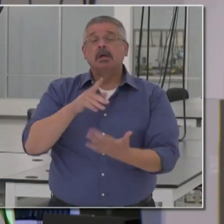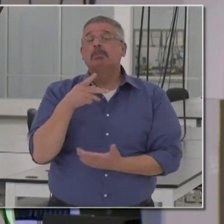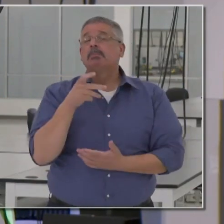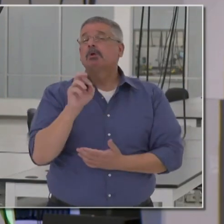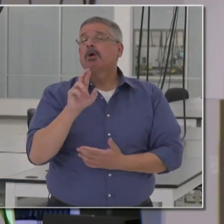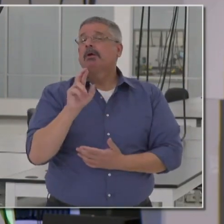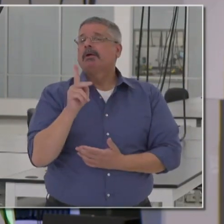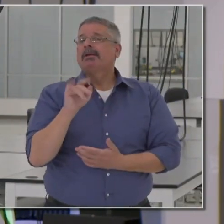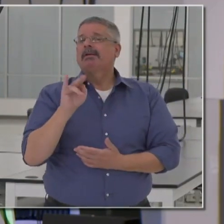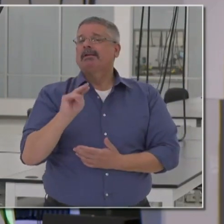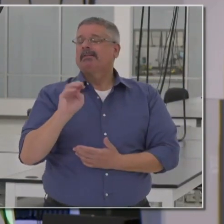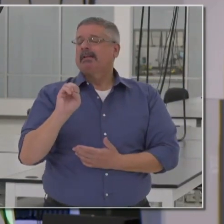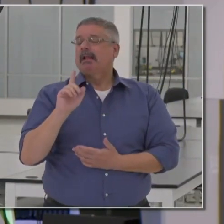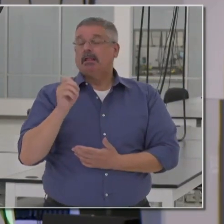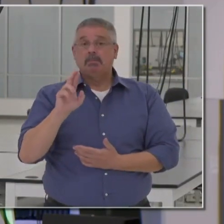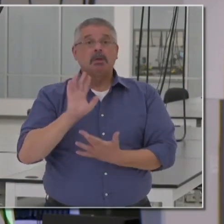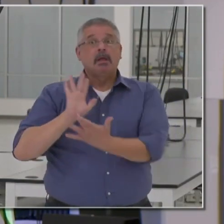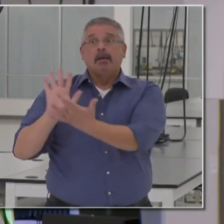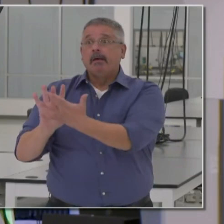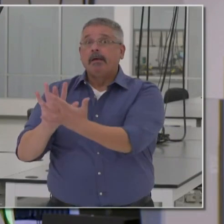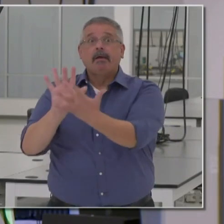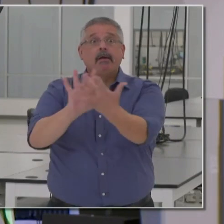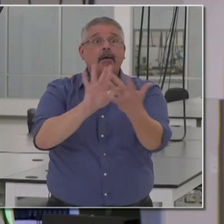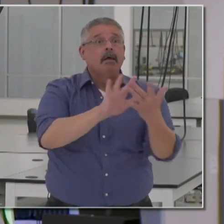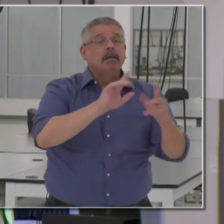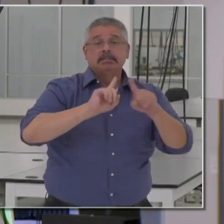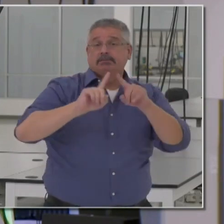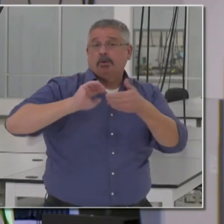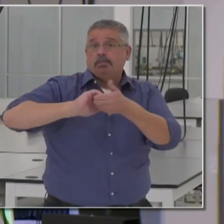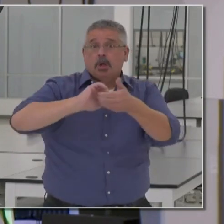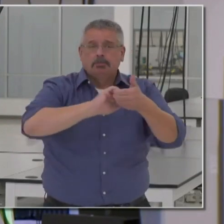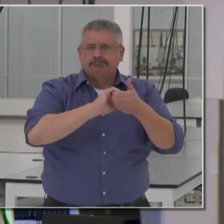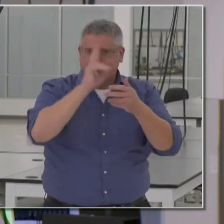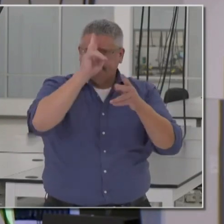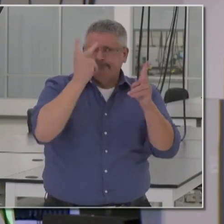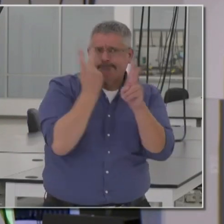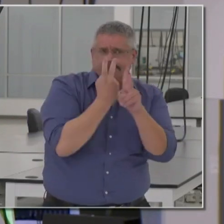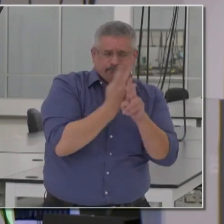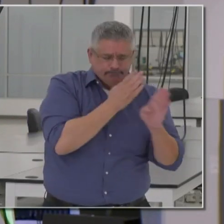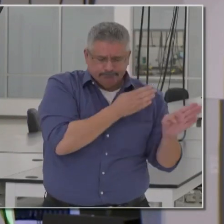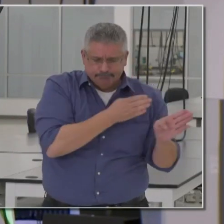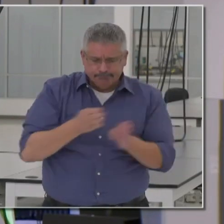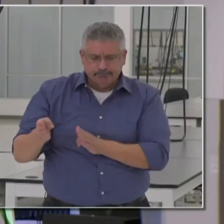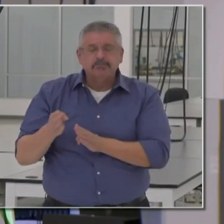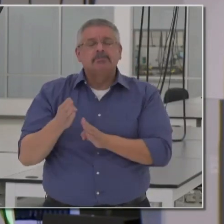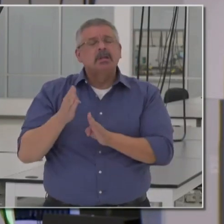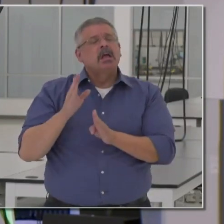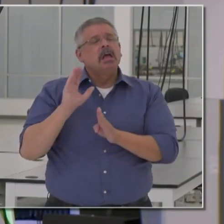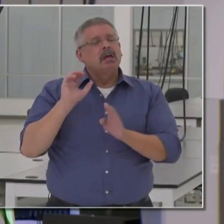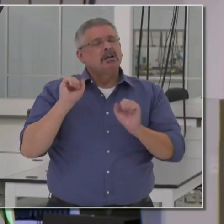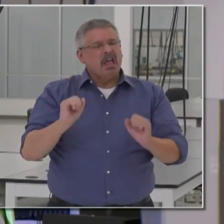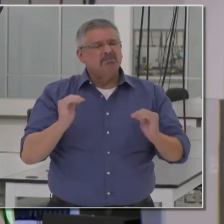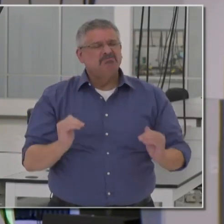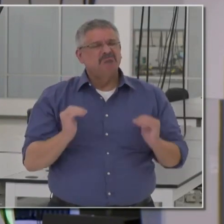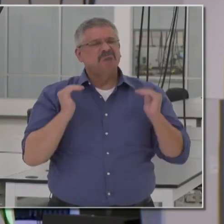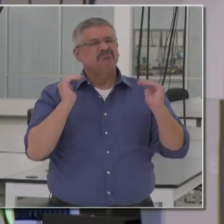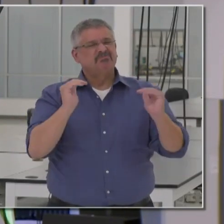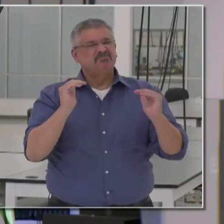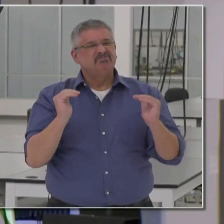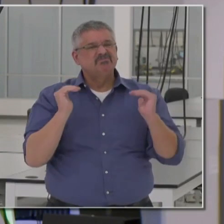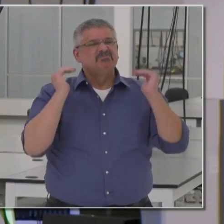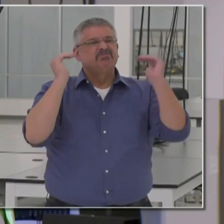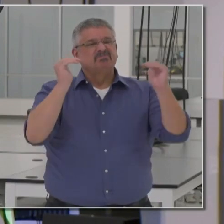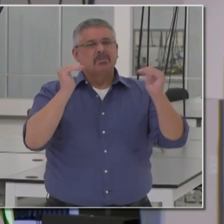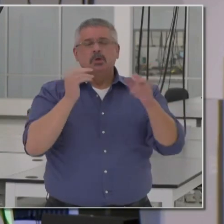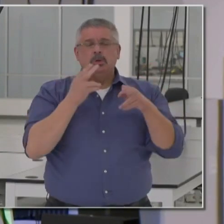and we reached out to a number of other partners to develop a strategy, and we were able to advance that strategy in a